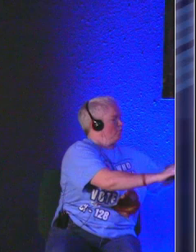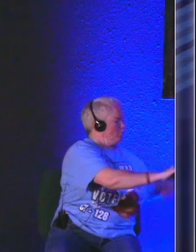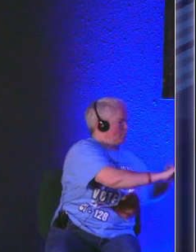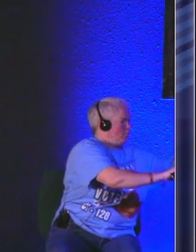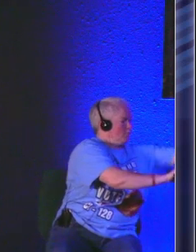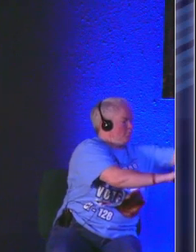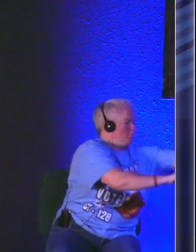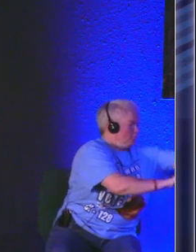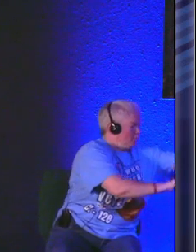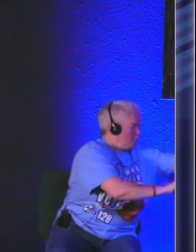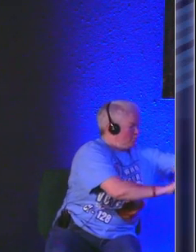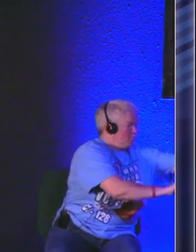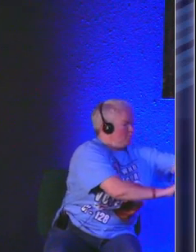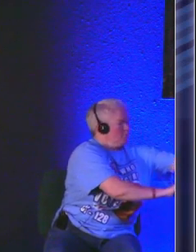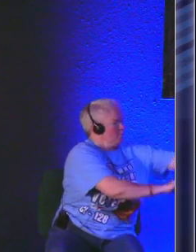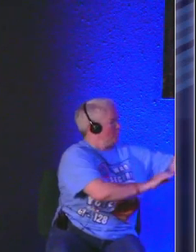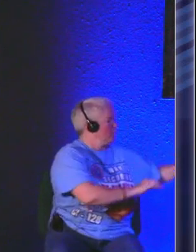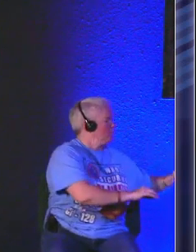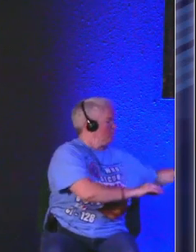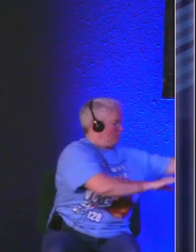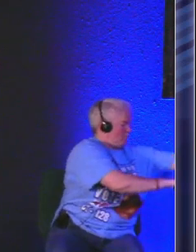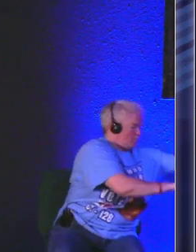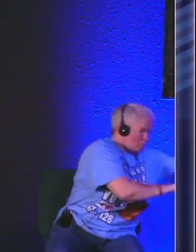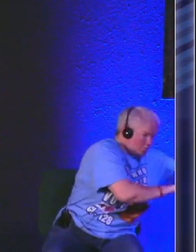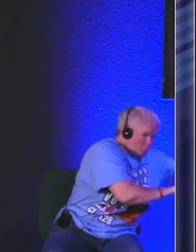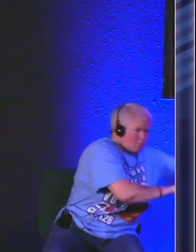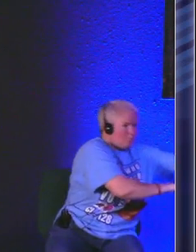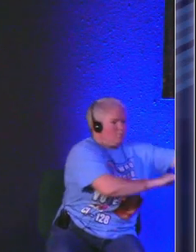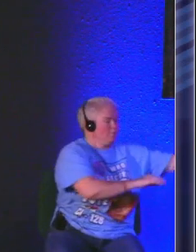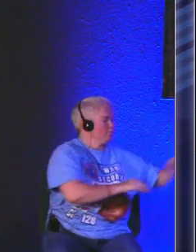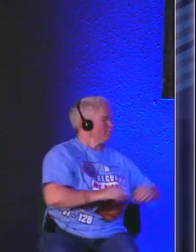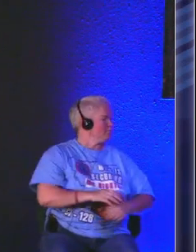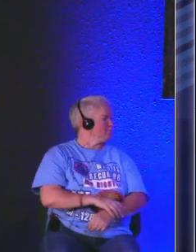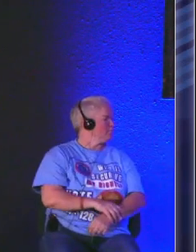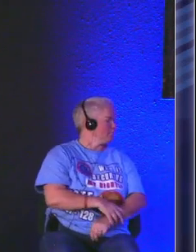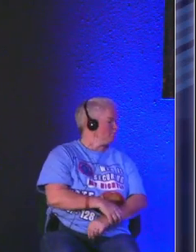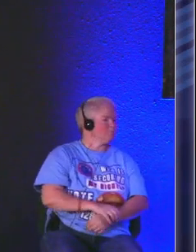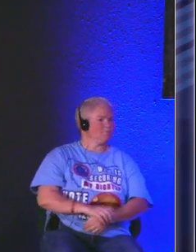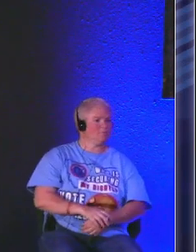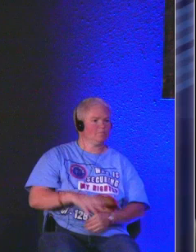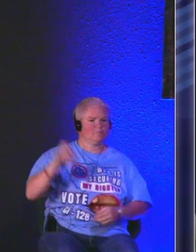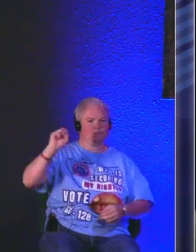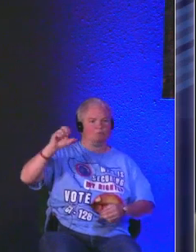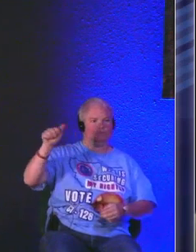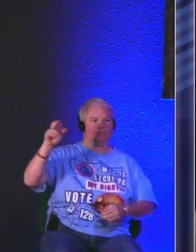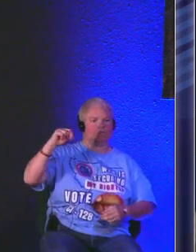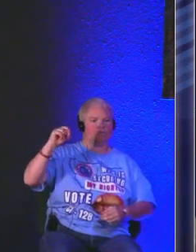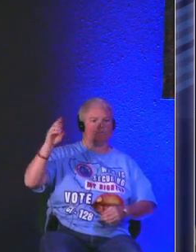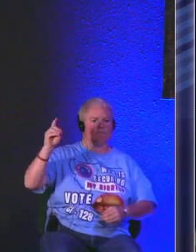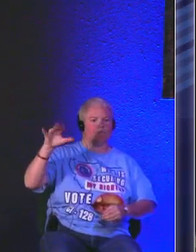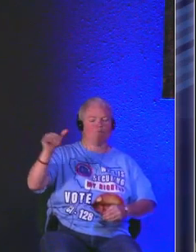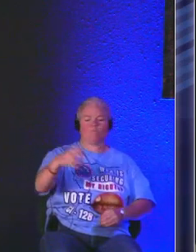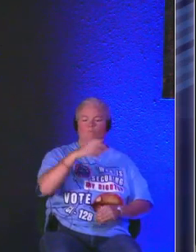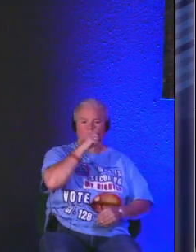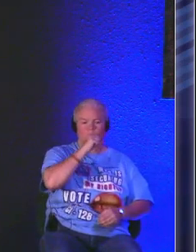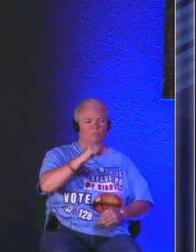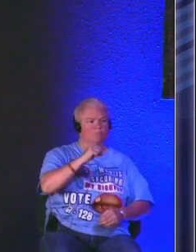we're just going to mix it up Sandy said she needed the mic for a phone so I'm giving her the microphone